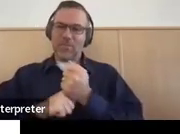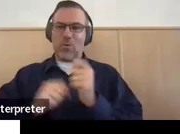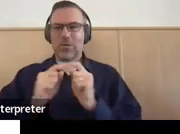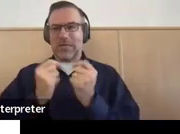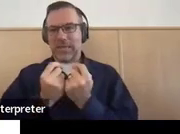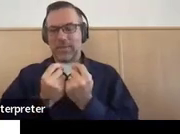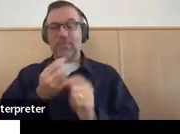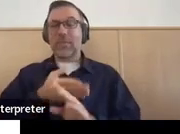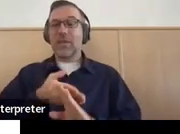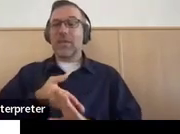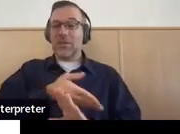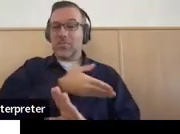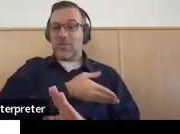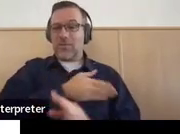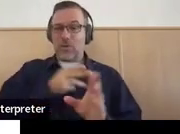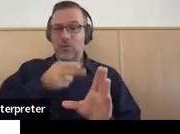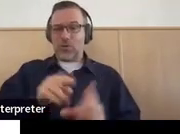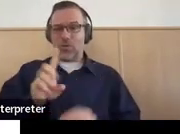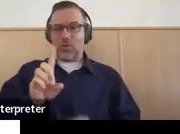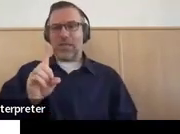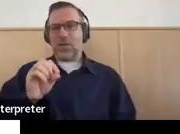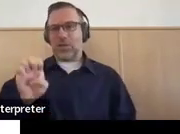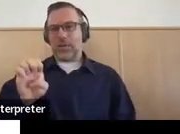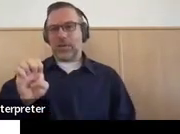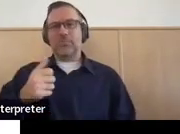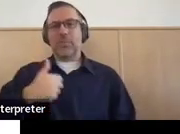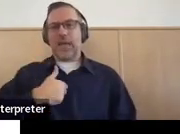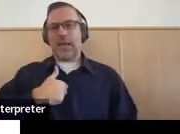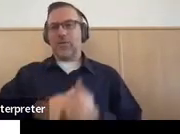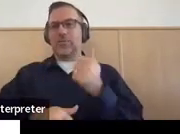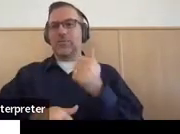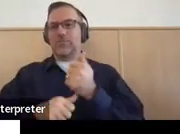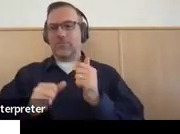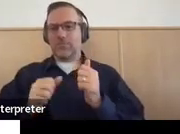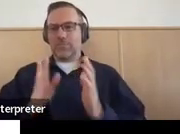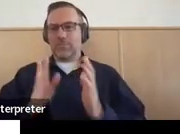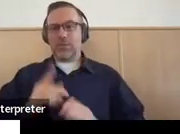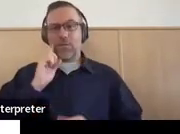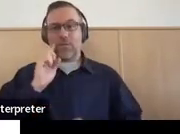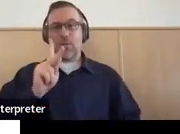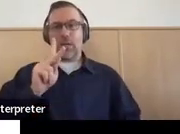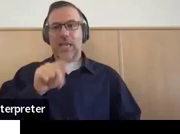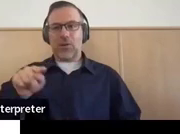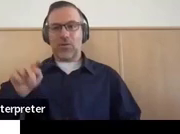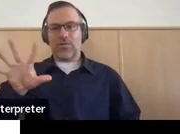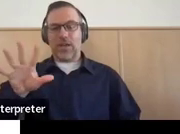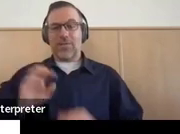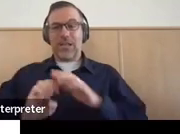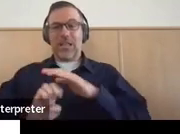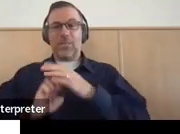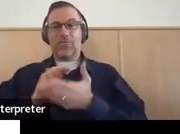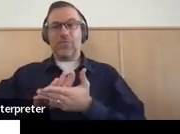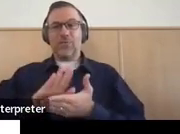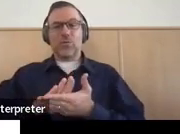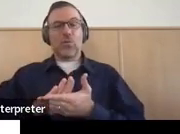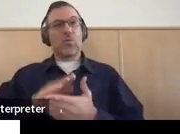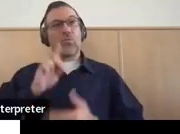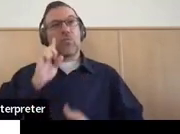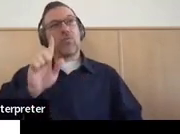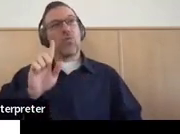DOE, I was admin support for a K to five elementary school for about 16 years.